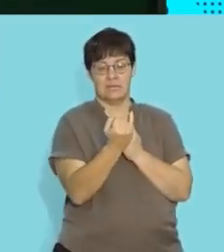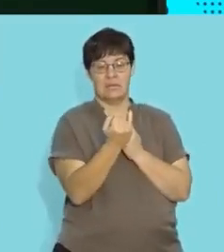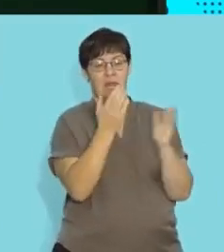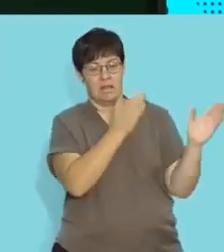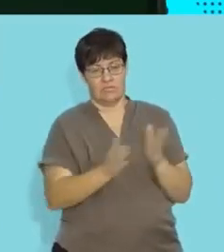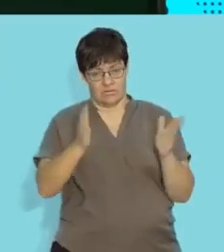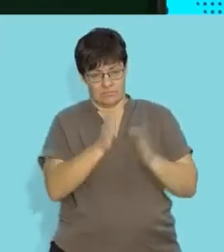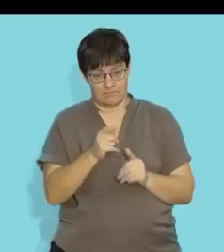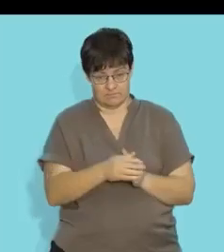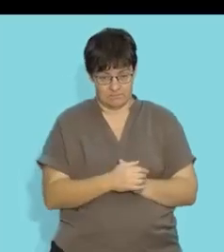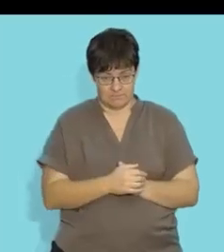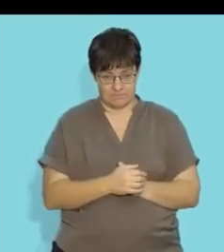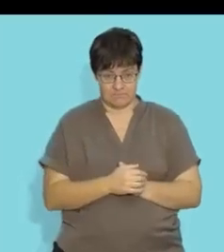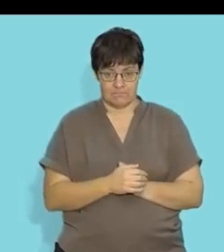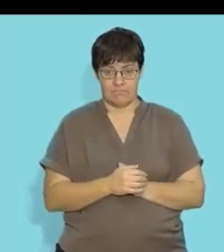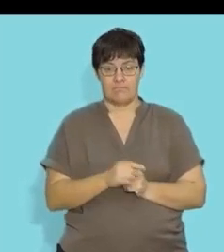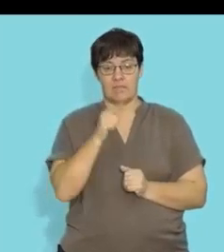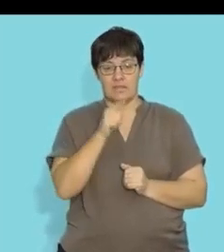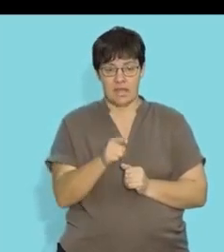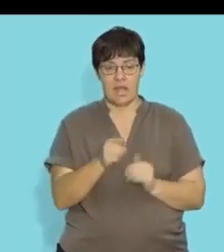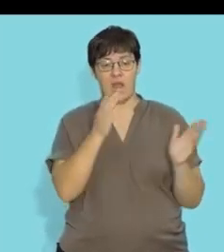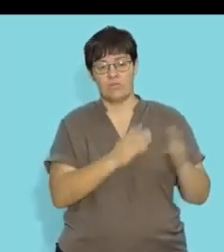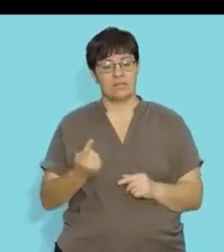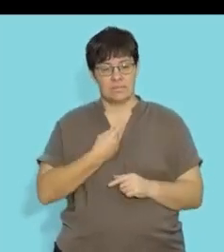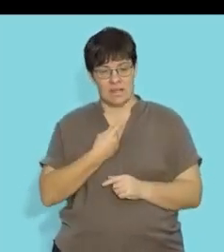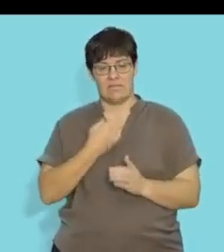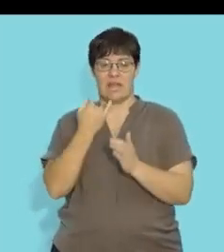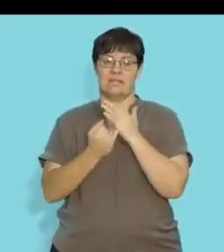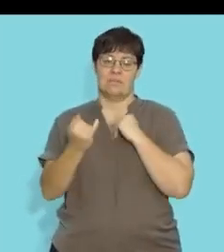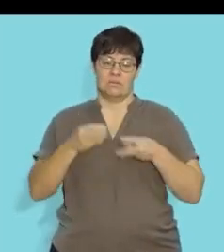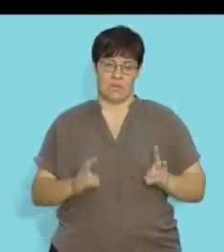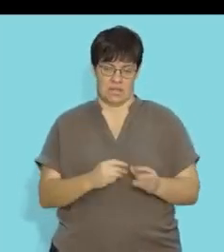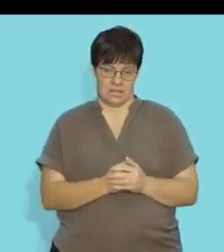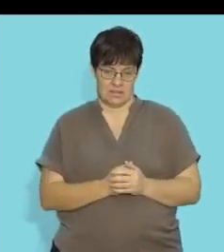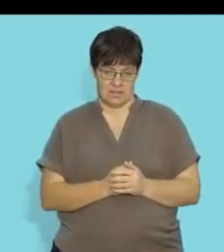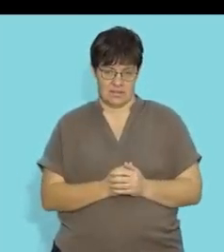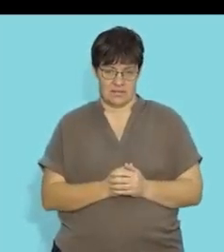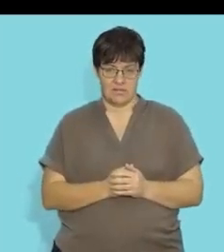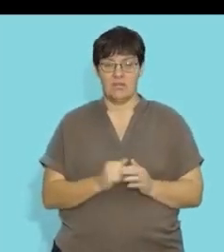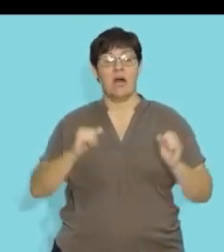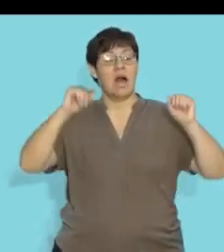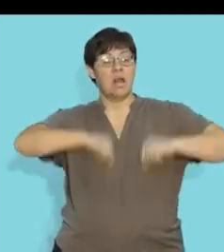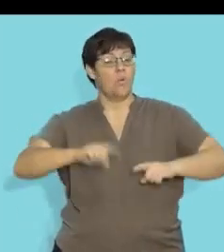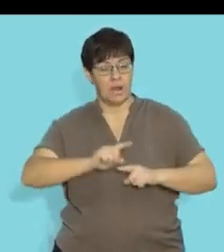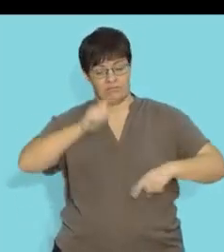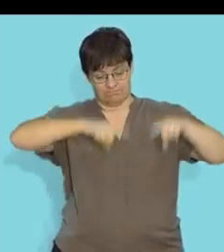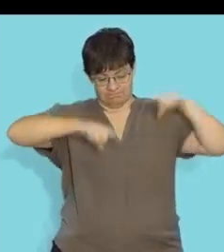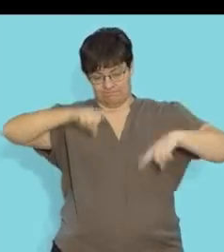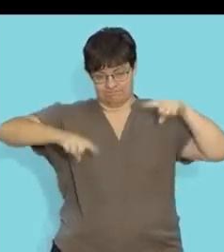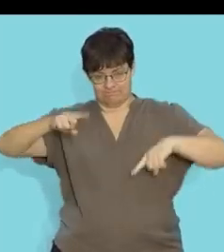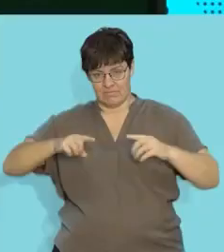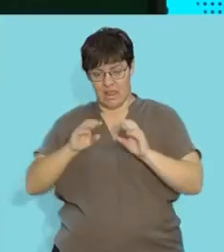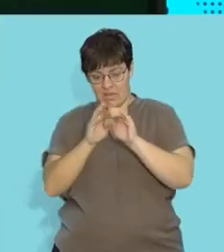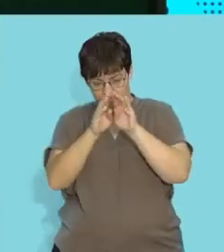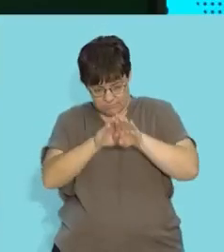and so these chromosomes arrange themselves independently and that allows for significant variation when they move